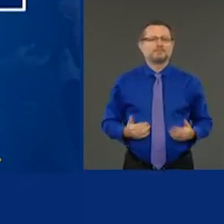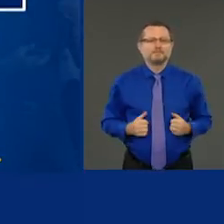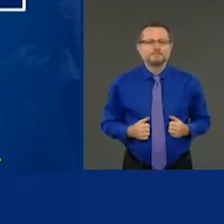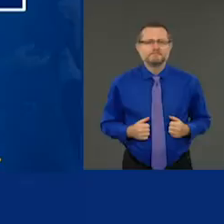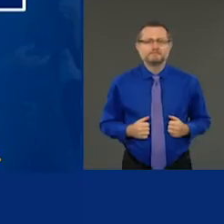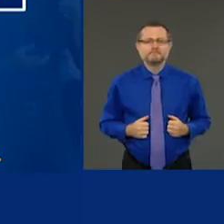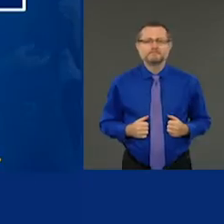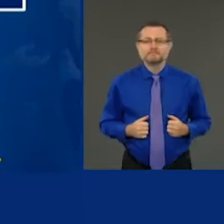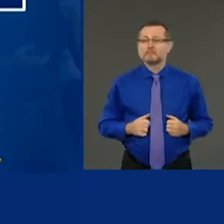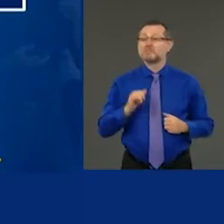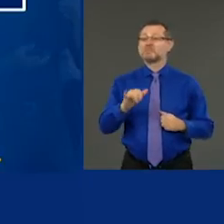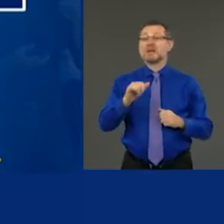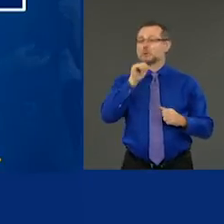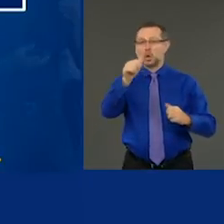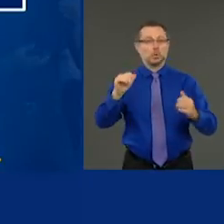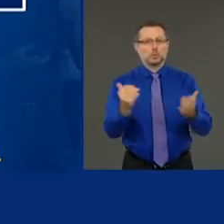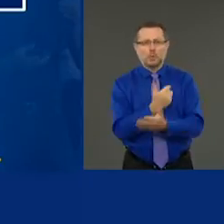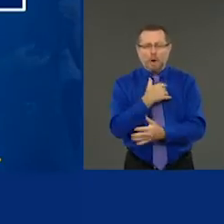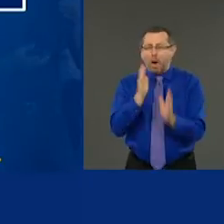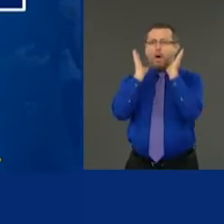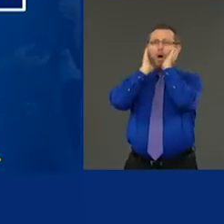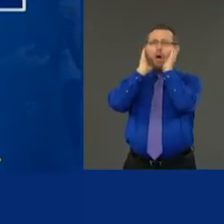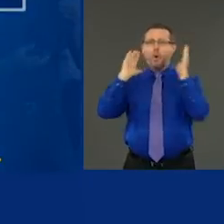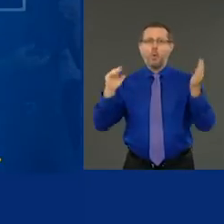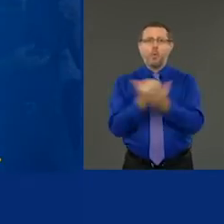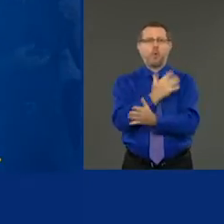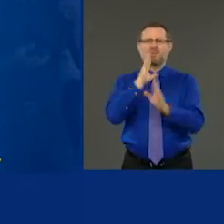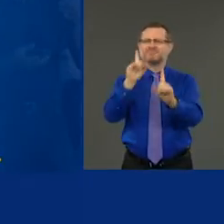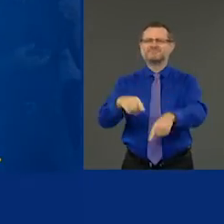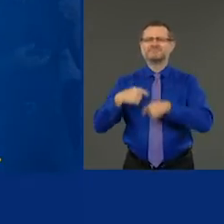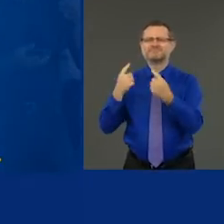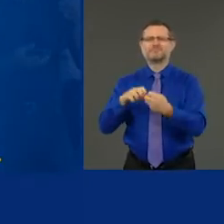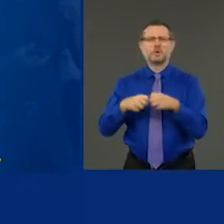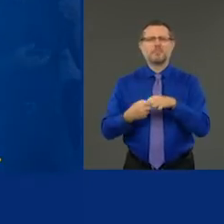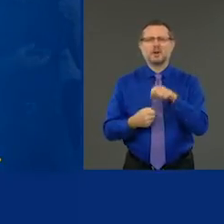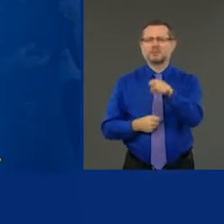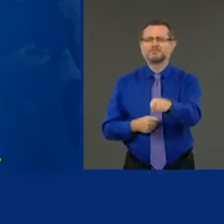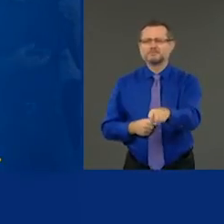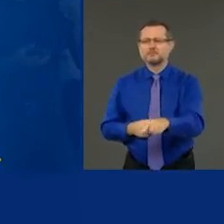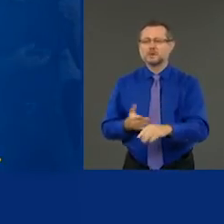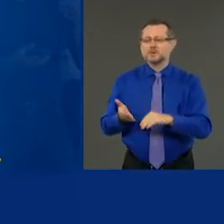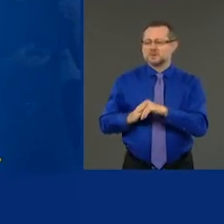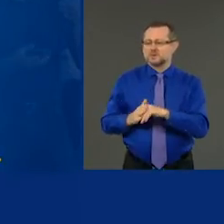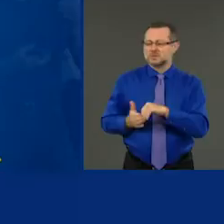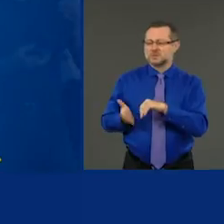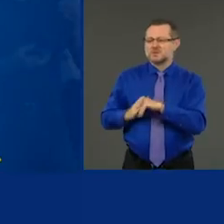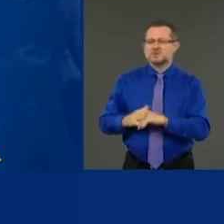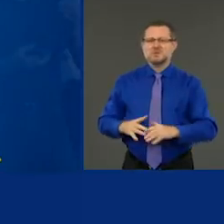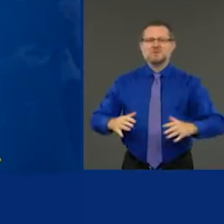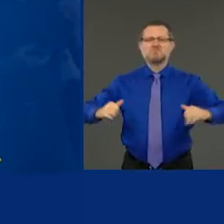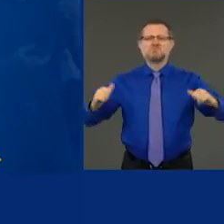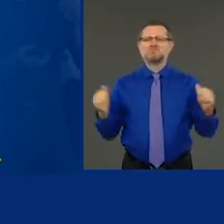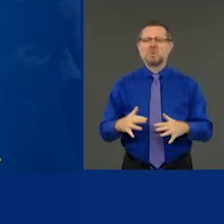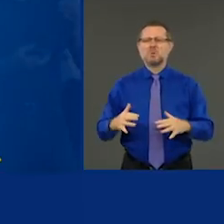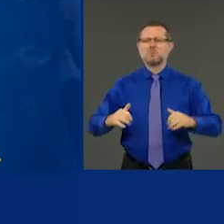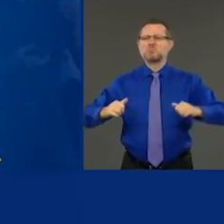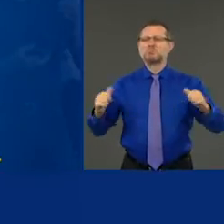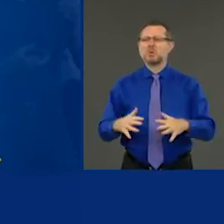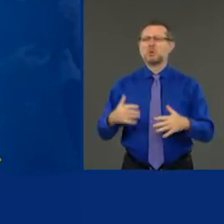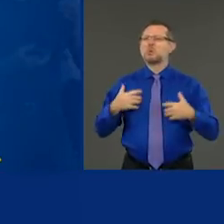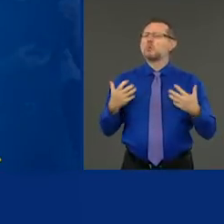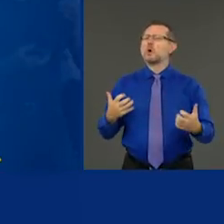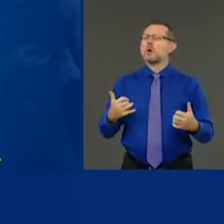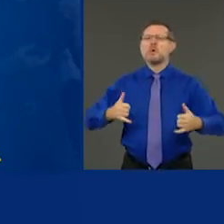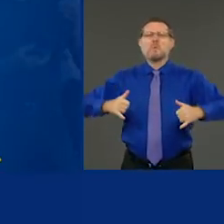It's not a new problem, but it is growing. To the partiers who come out, I understand the frustration.